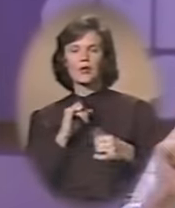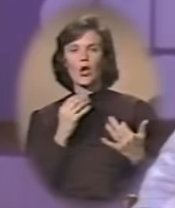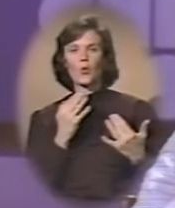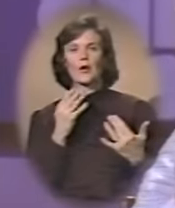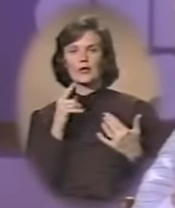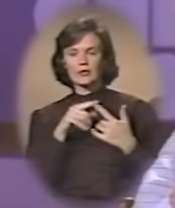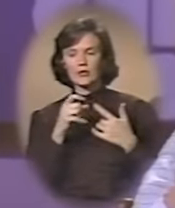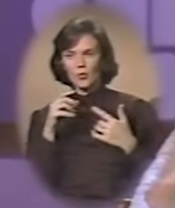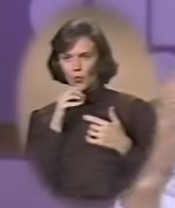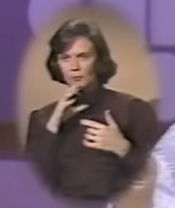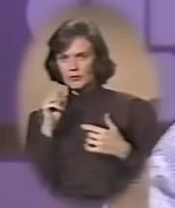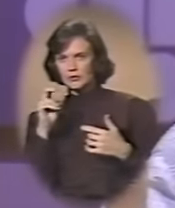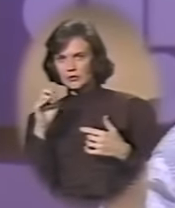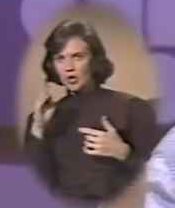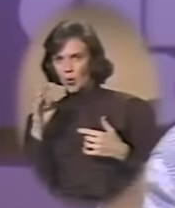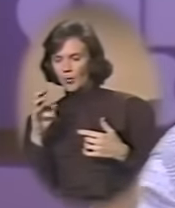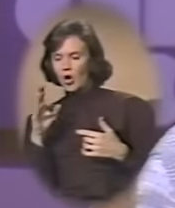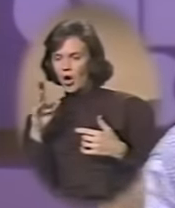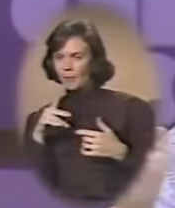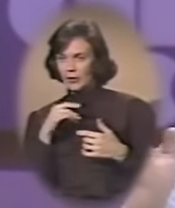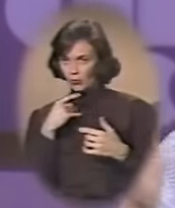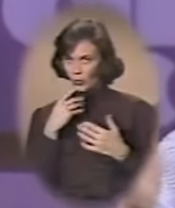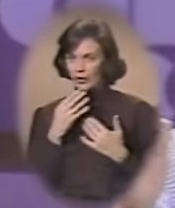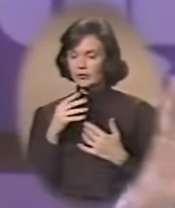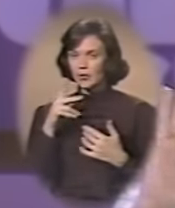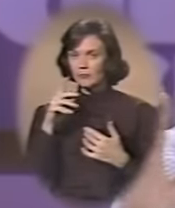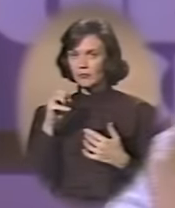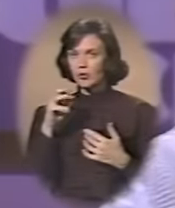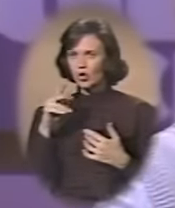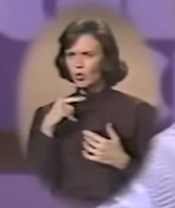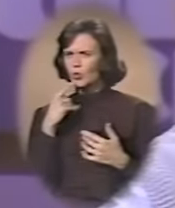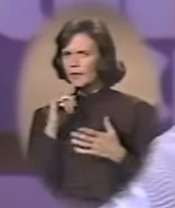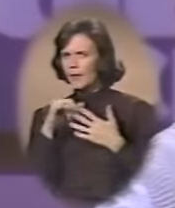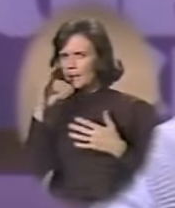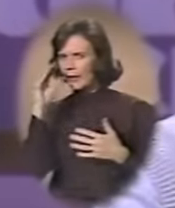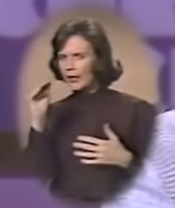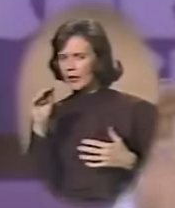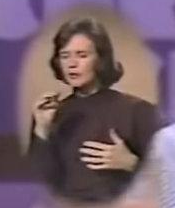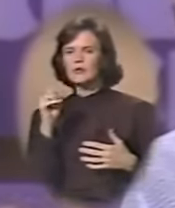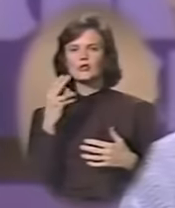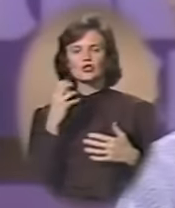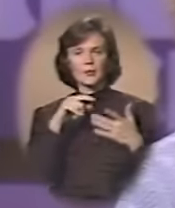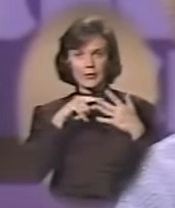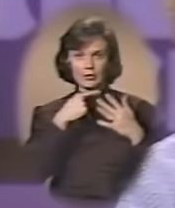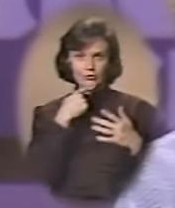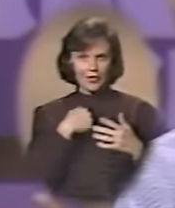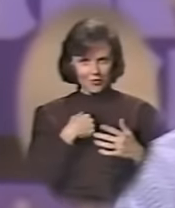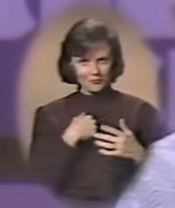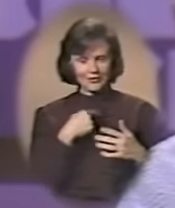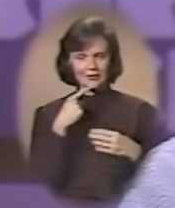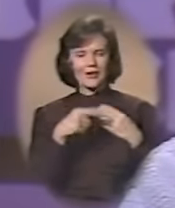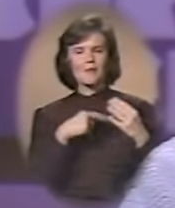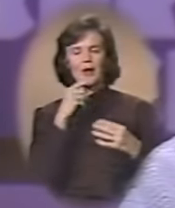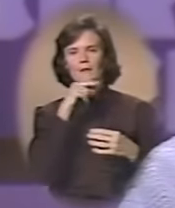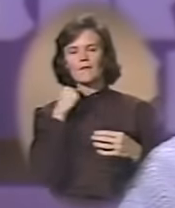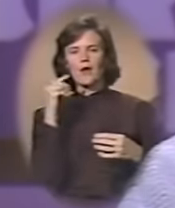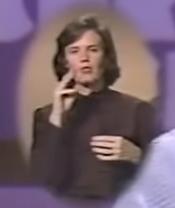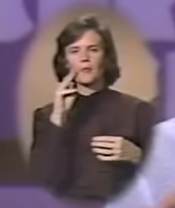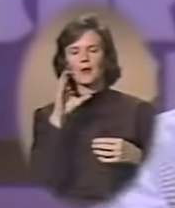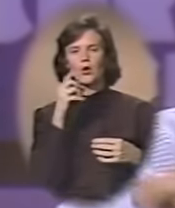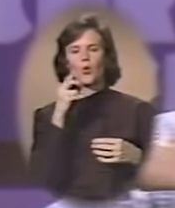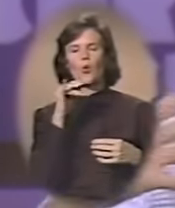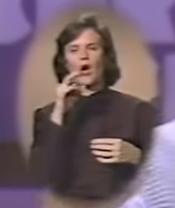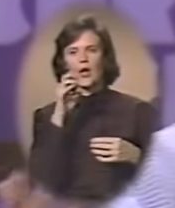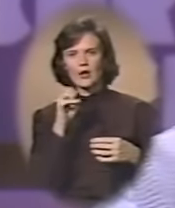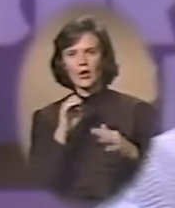waited until she sobered up. And I went to her and I simply said, Pearl, who is that man? And she began to tell me about Father McGuire,